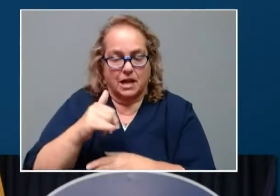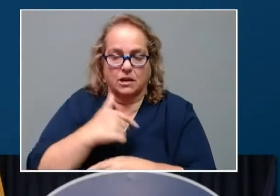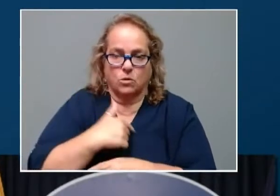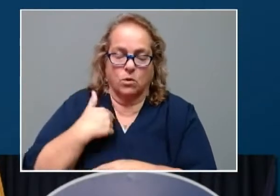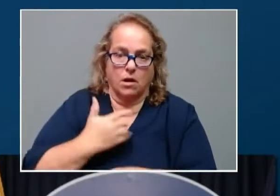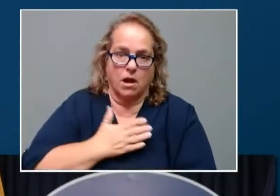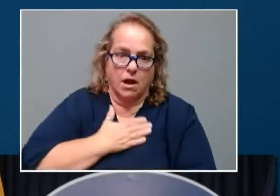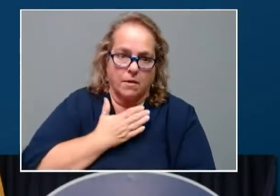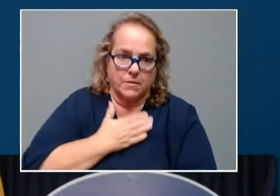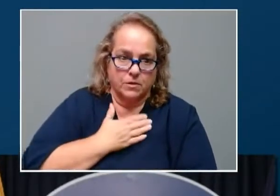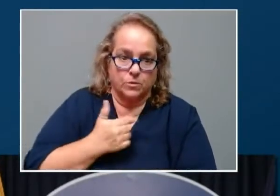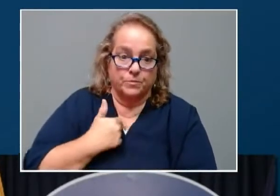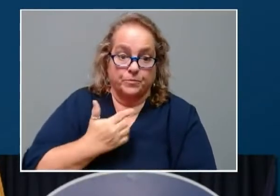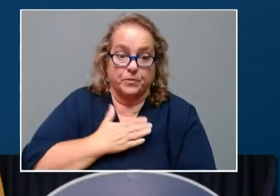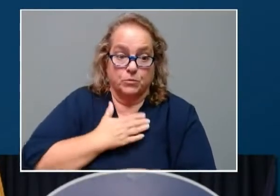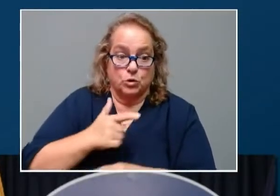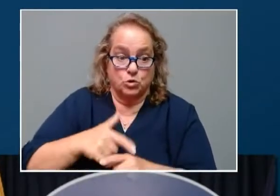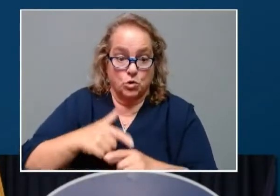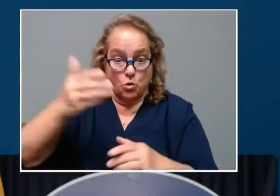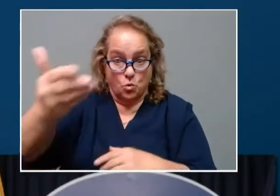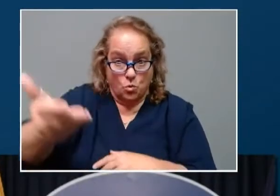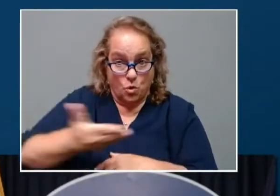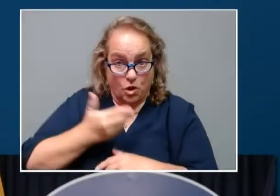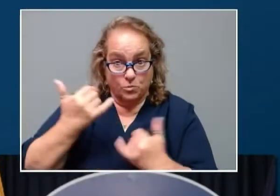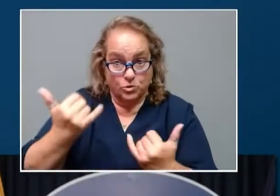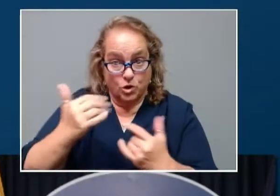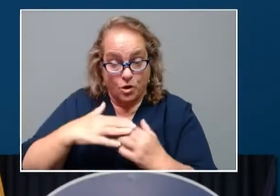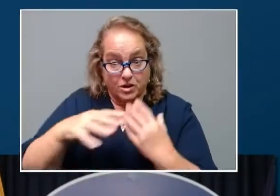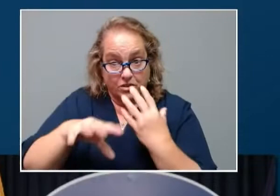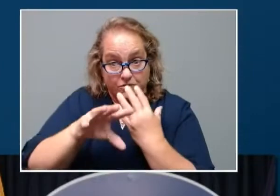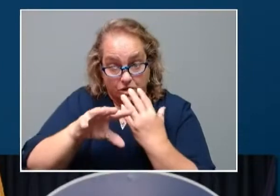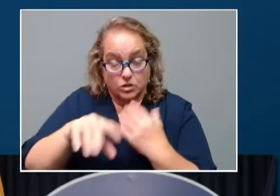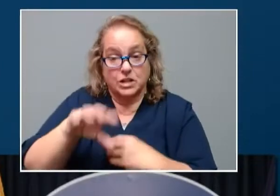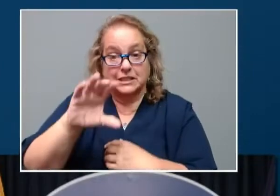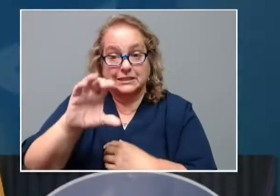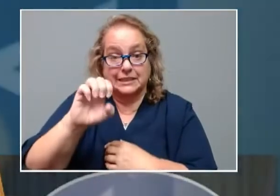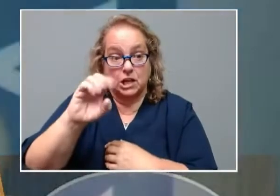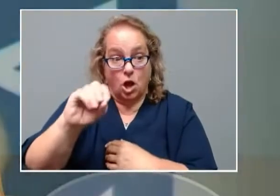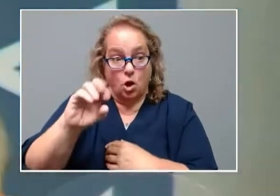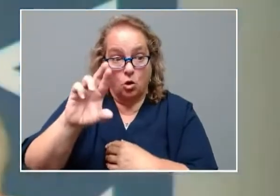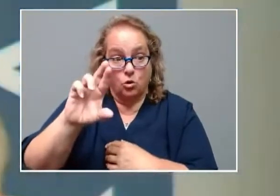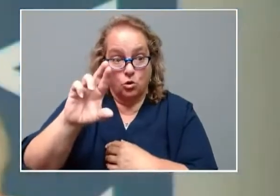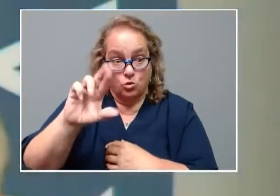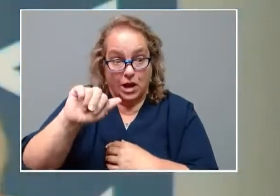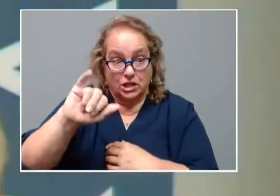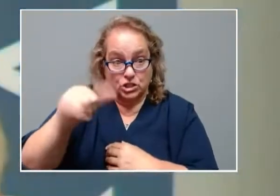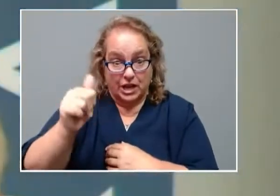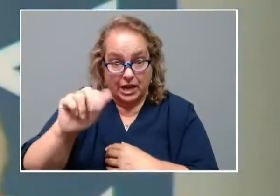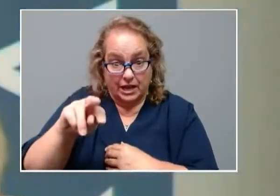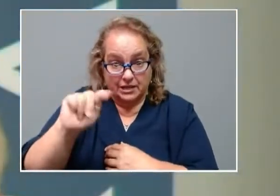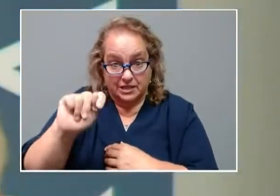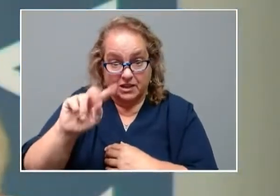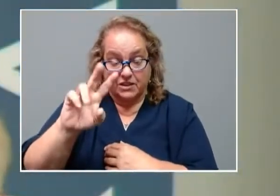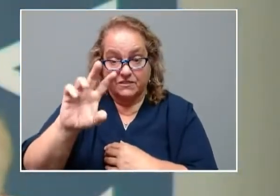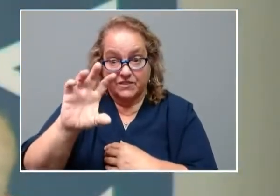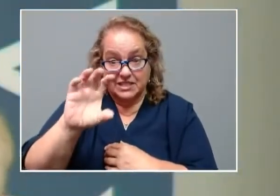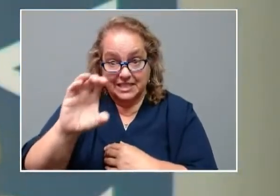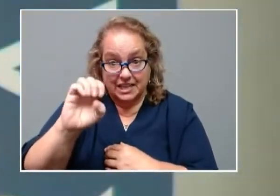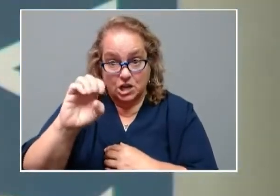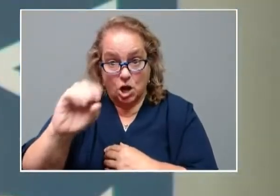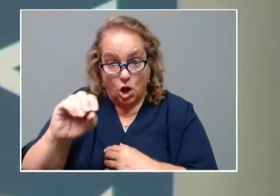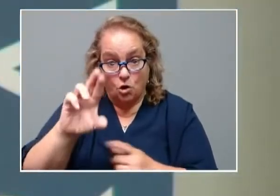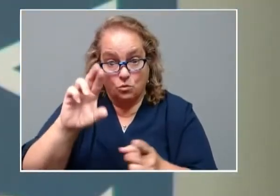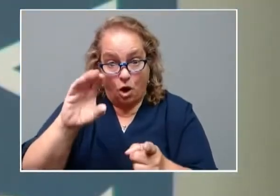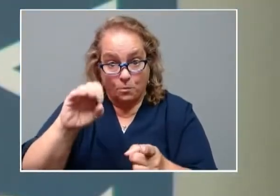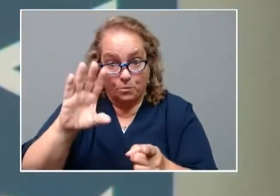happy to welcome virtually today, Ragent CEO, Robert Scanna, who is joining us via video for more. Welcome, Robert.